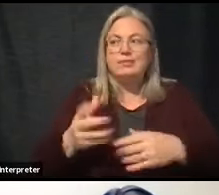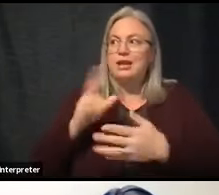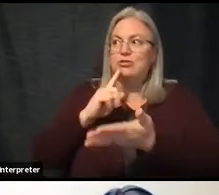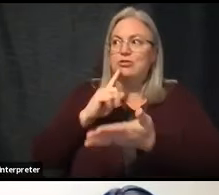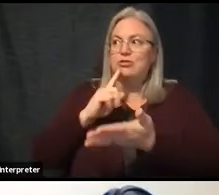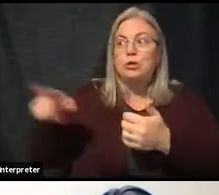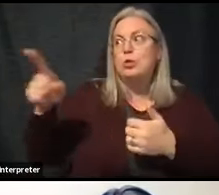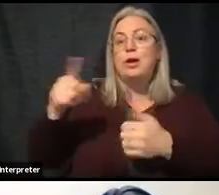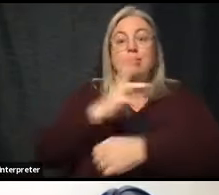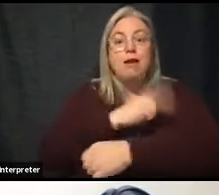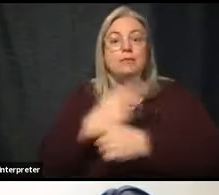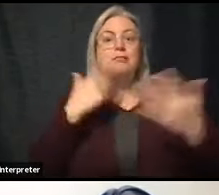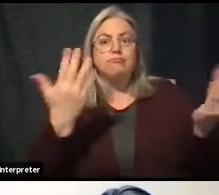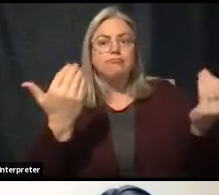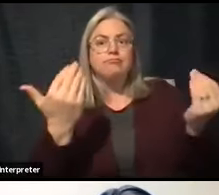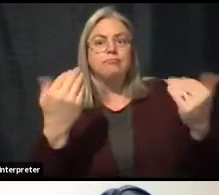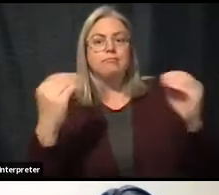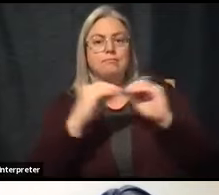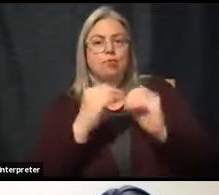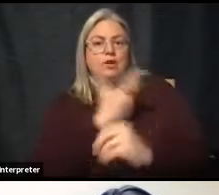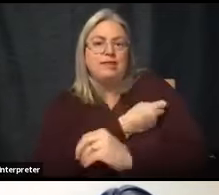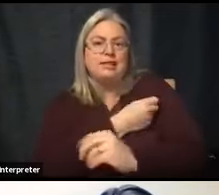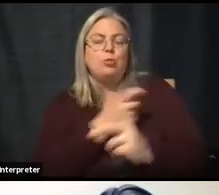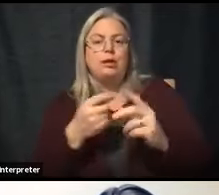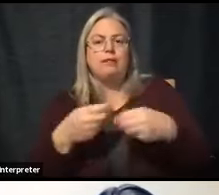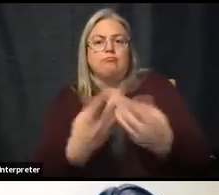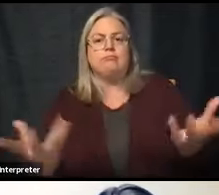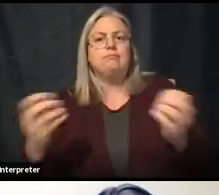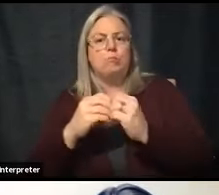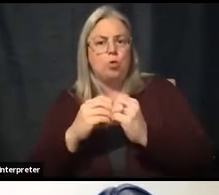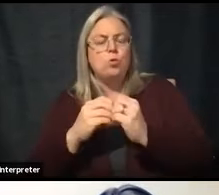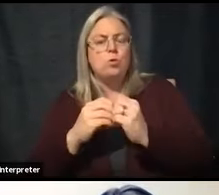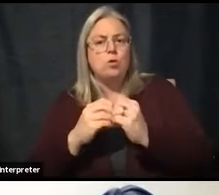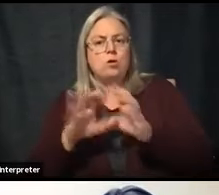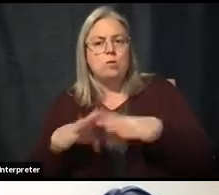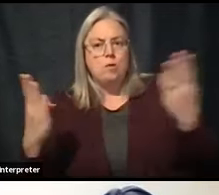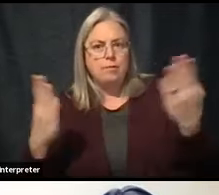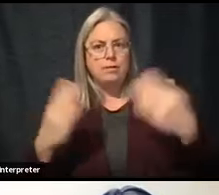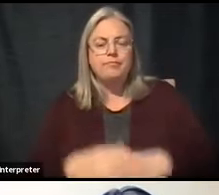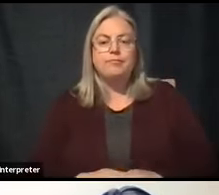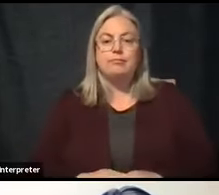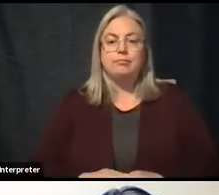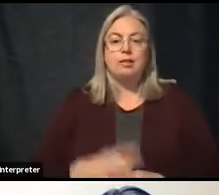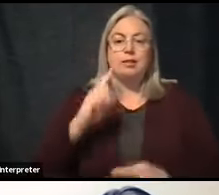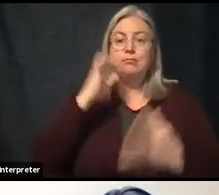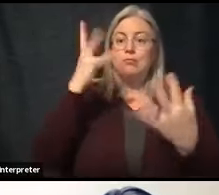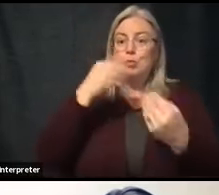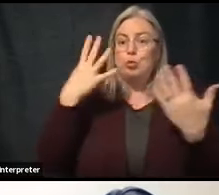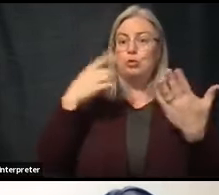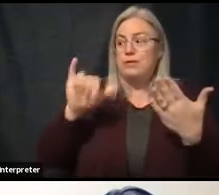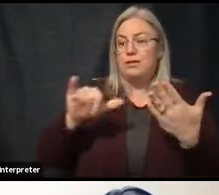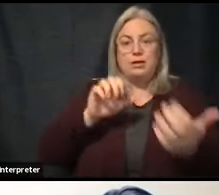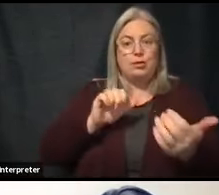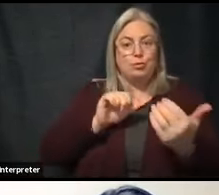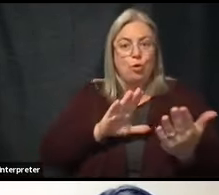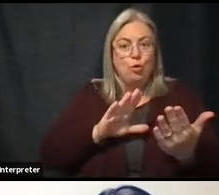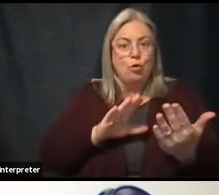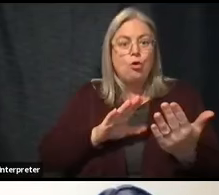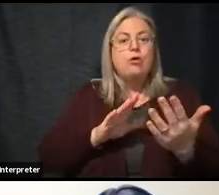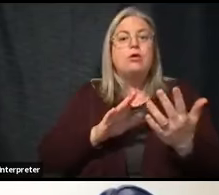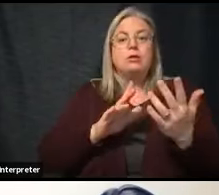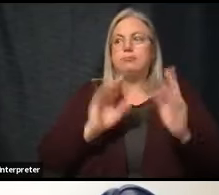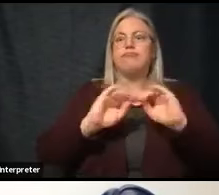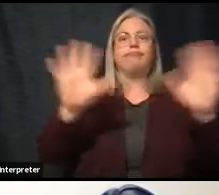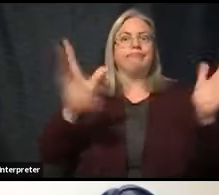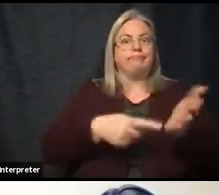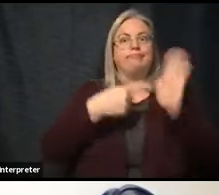us more vaccine. Get us more vaccine. We can scale up. And so I think the beauty of this approach will be seen when